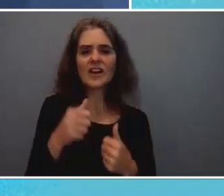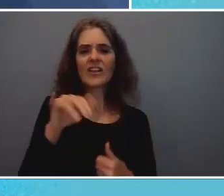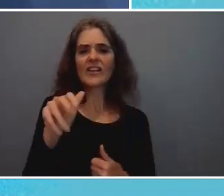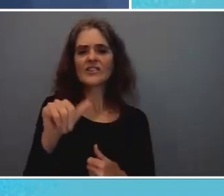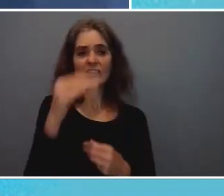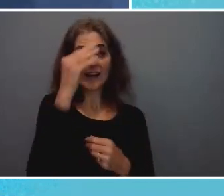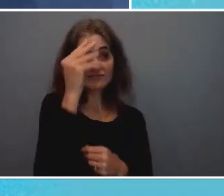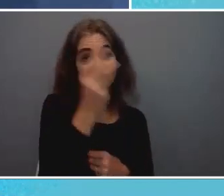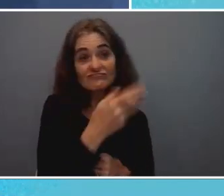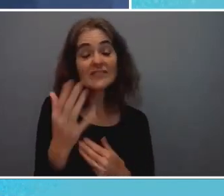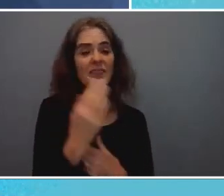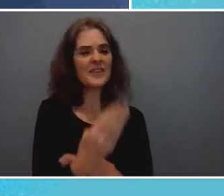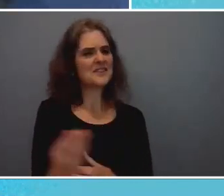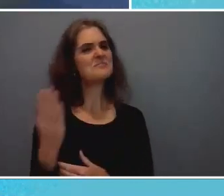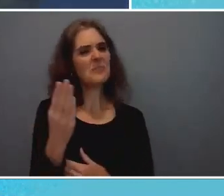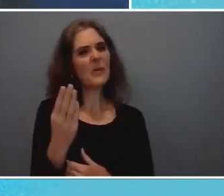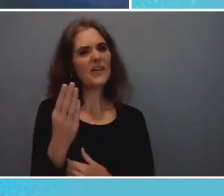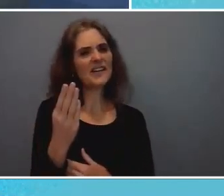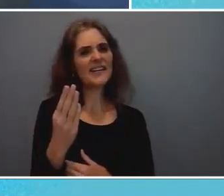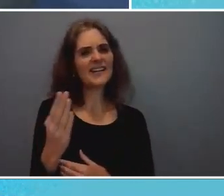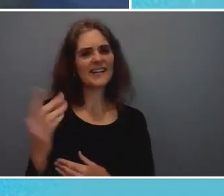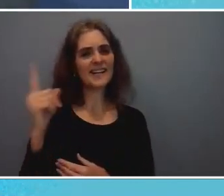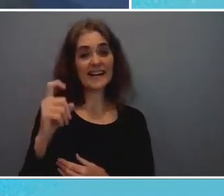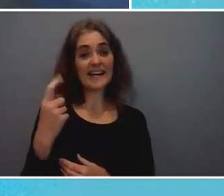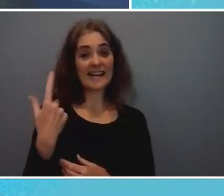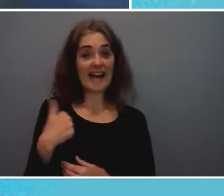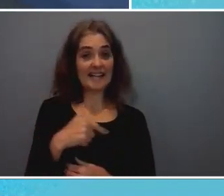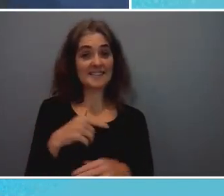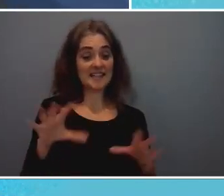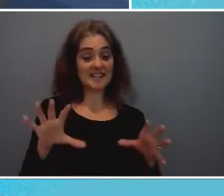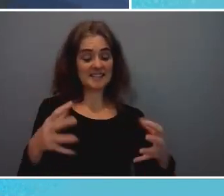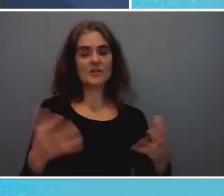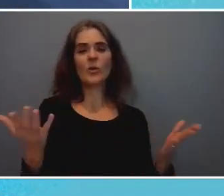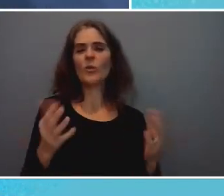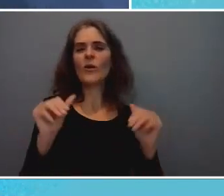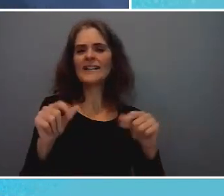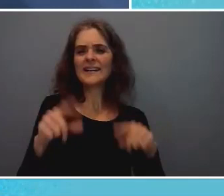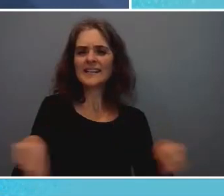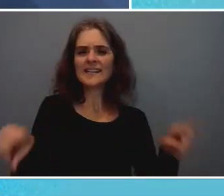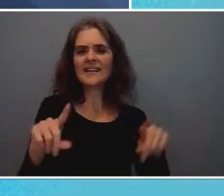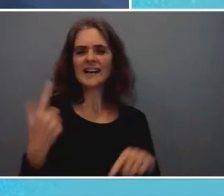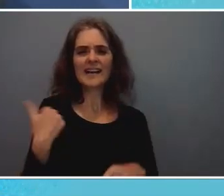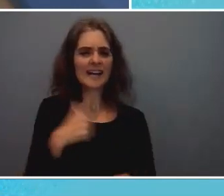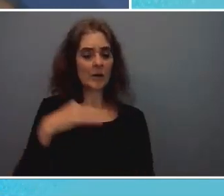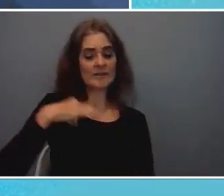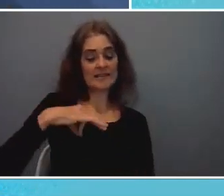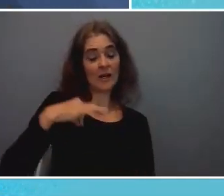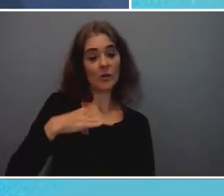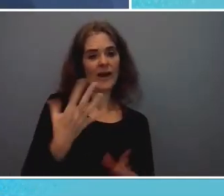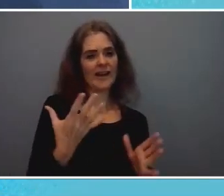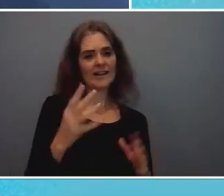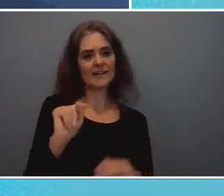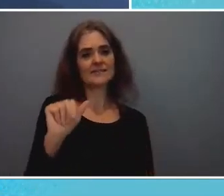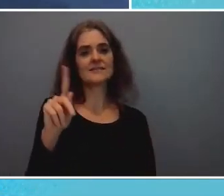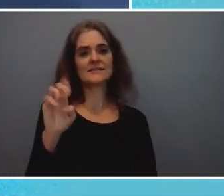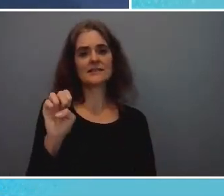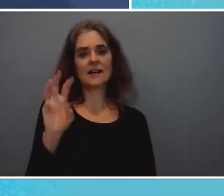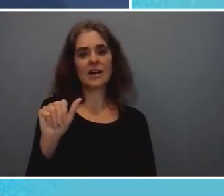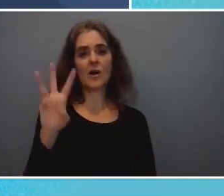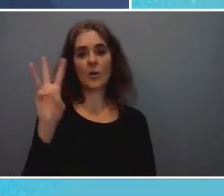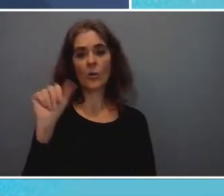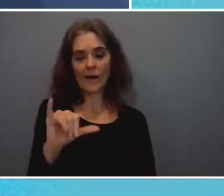this morning. Which is, what can we take away from here? How does this become not just a wonderful